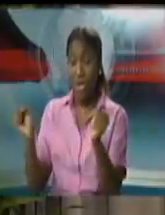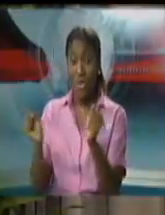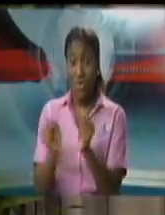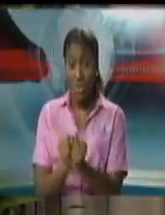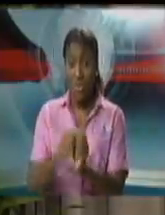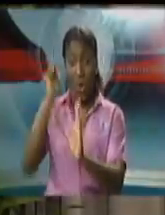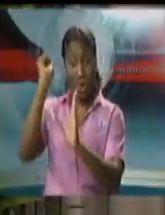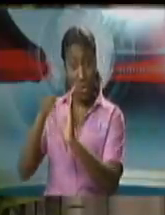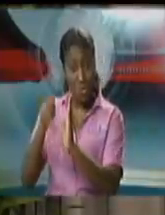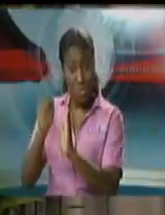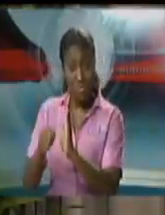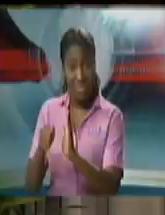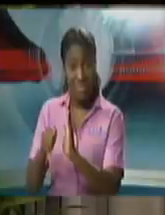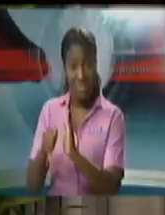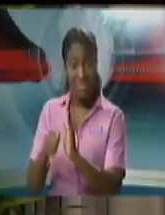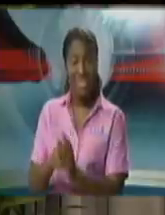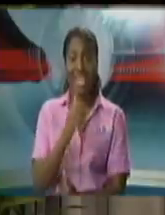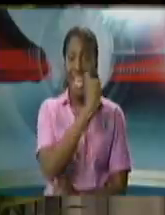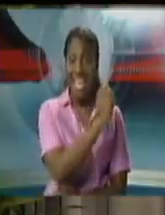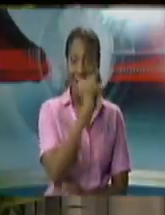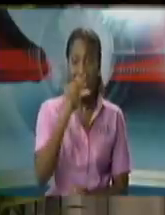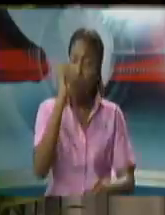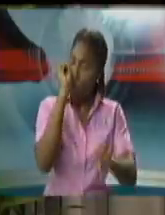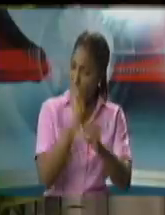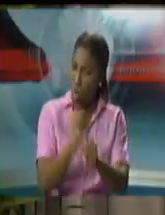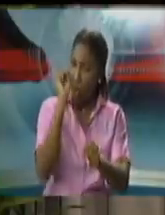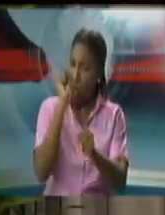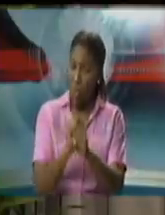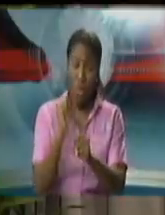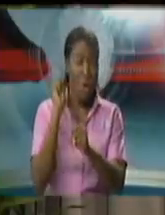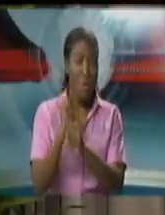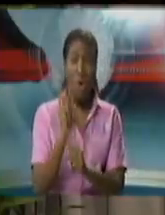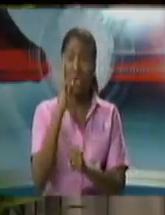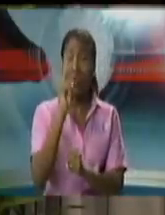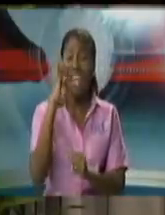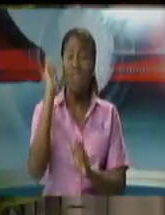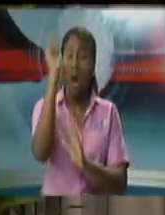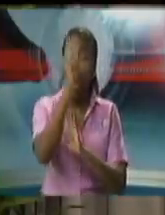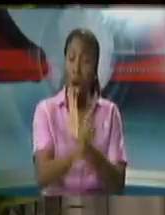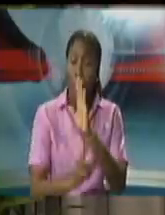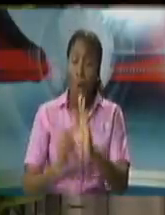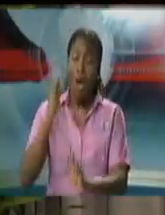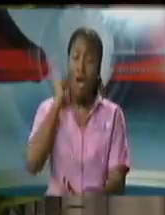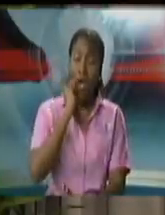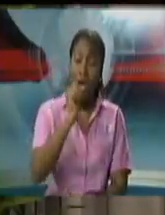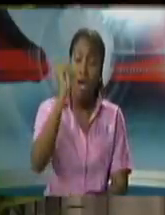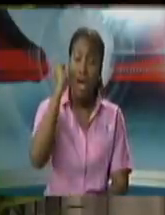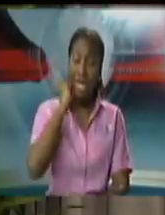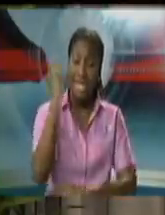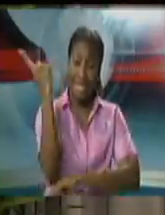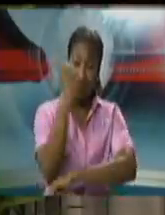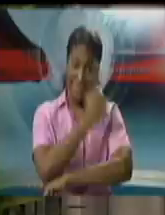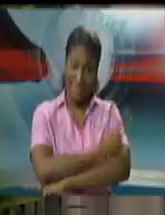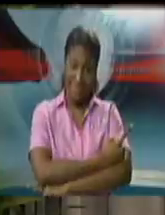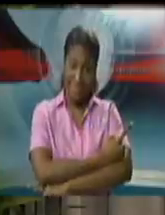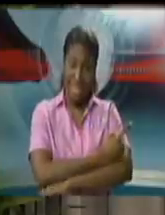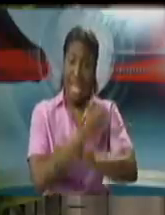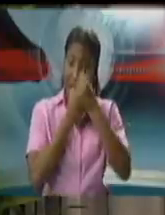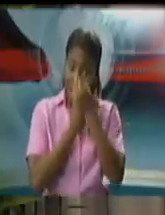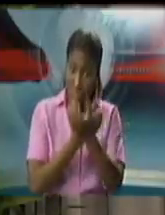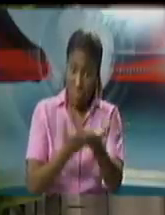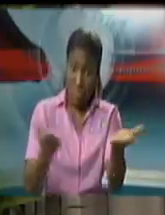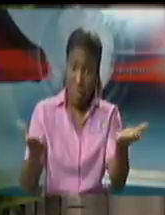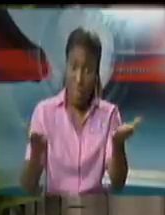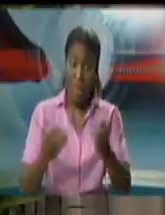judiciary, we have been at work literally 24 hours a day. I can tell you that the end of